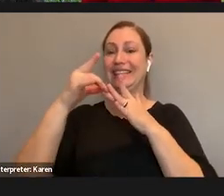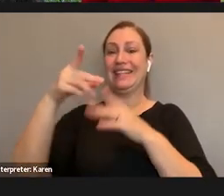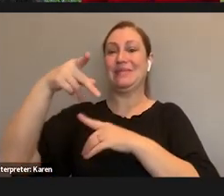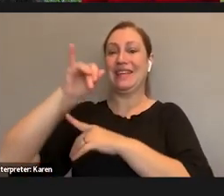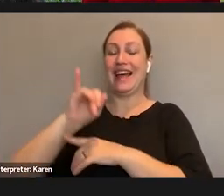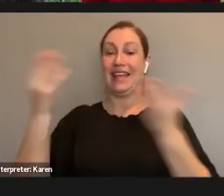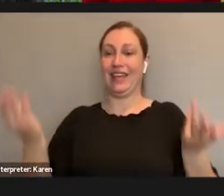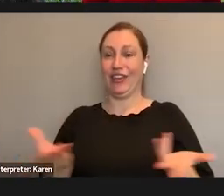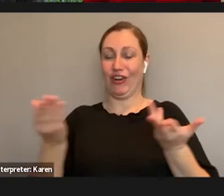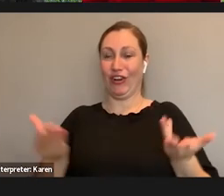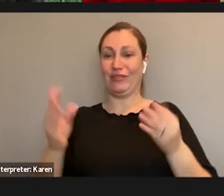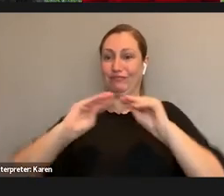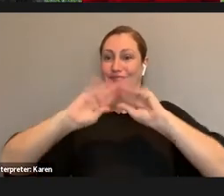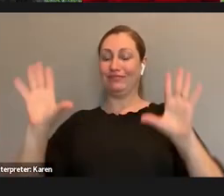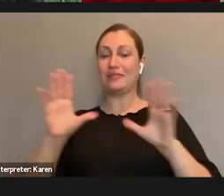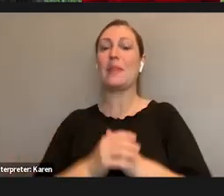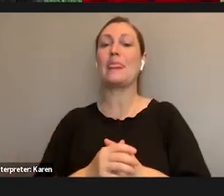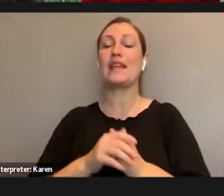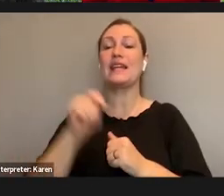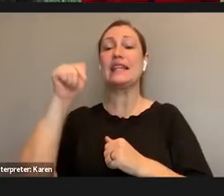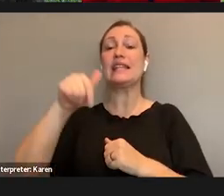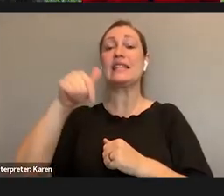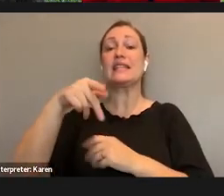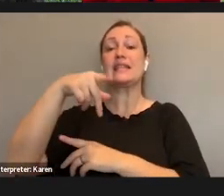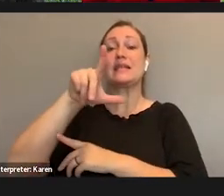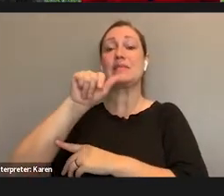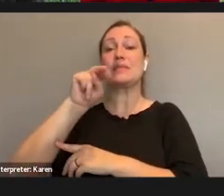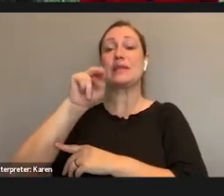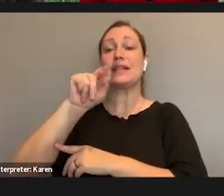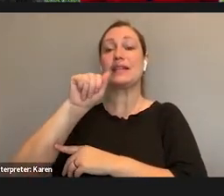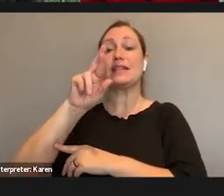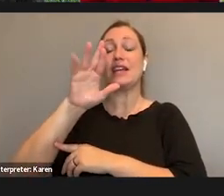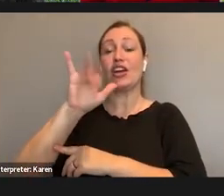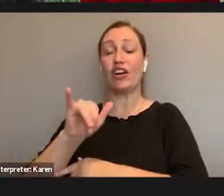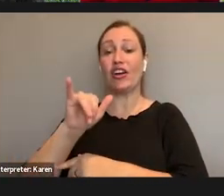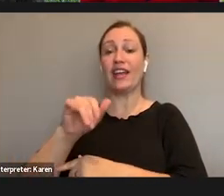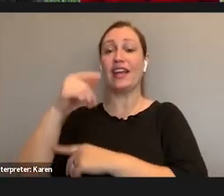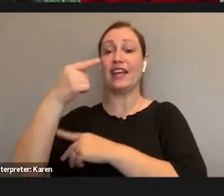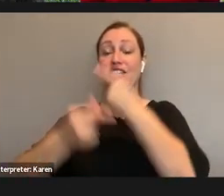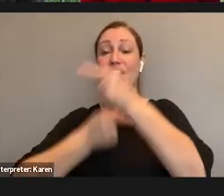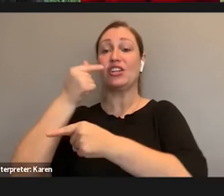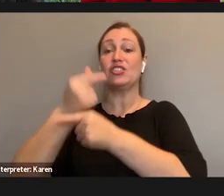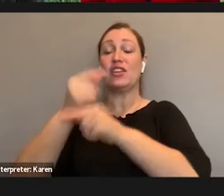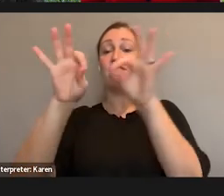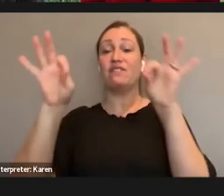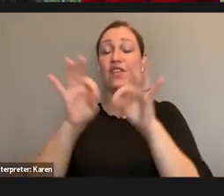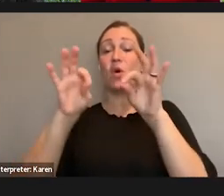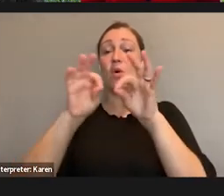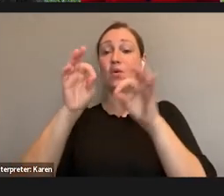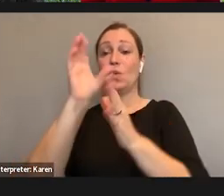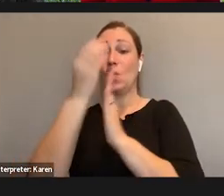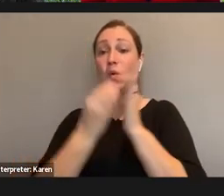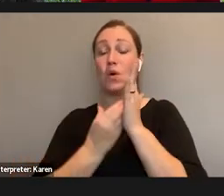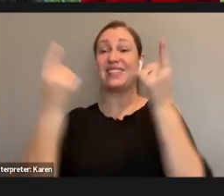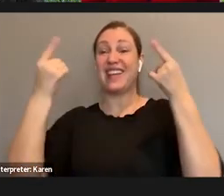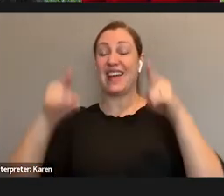This is a planetary geology field course that is launching this summer, and the idea is to